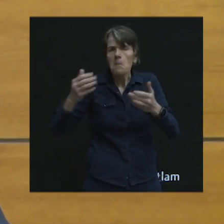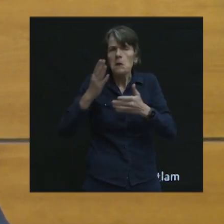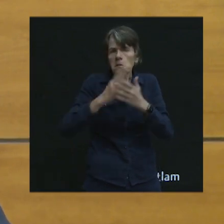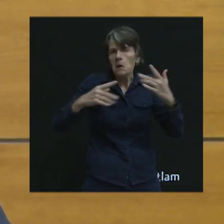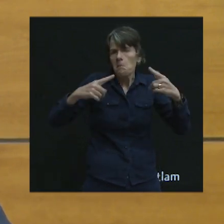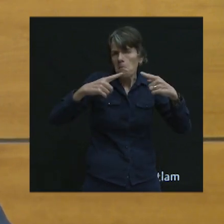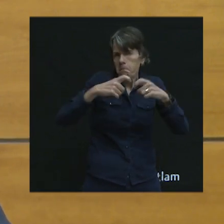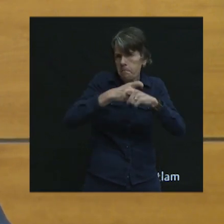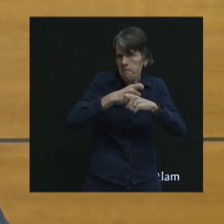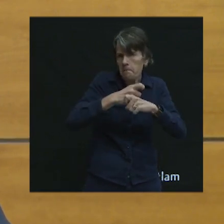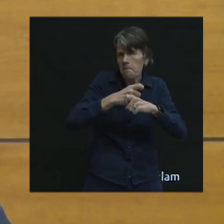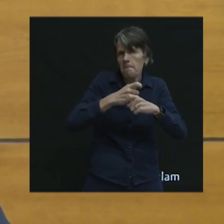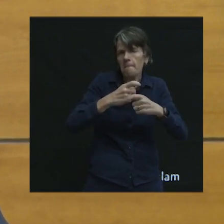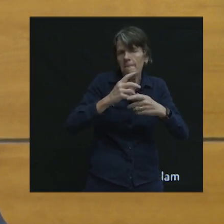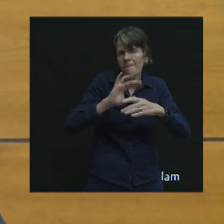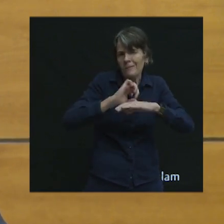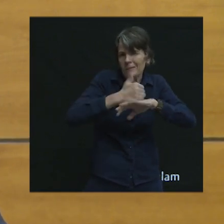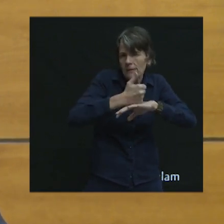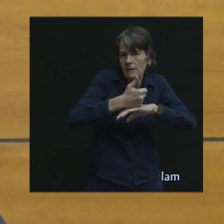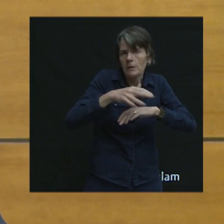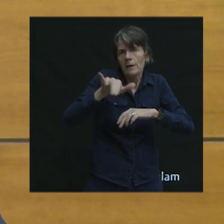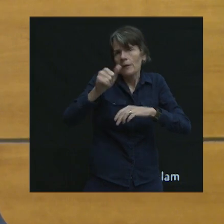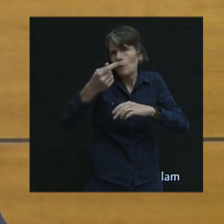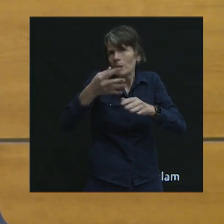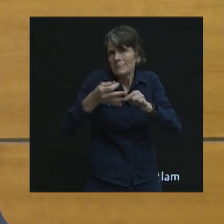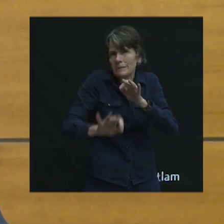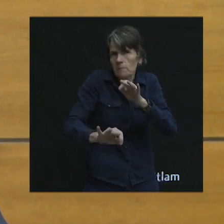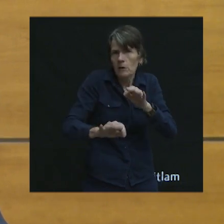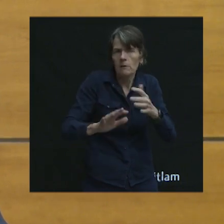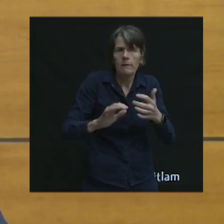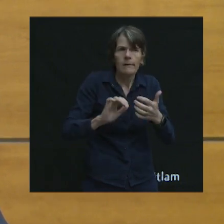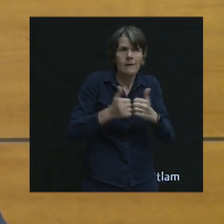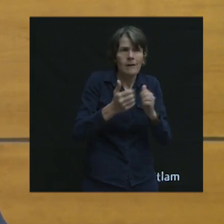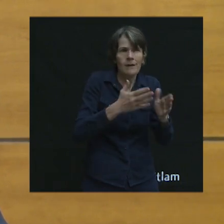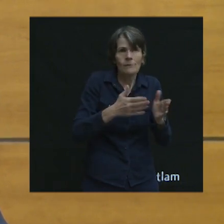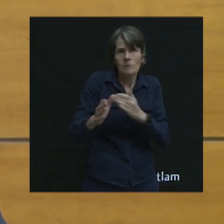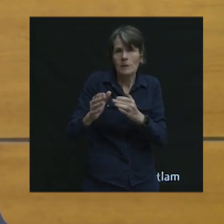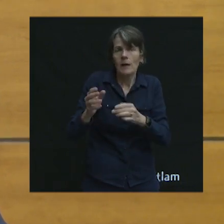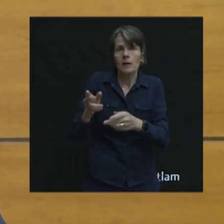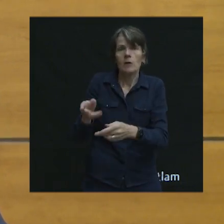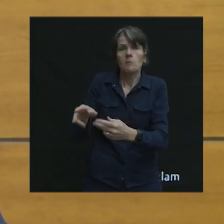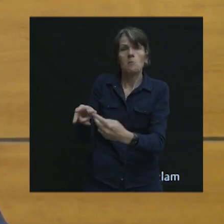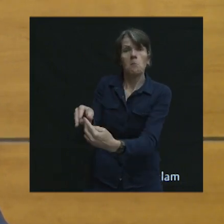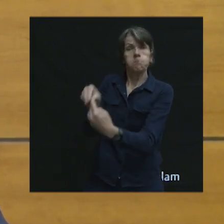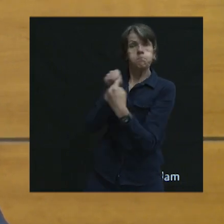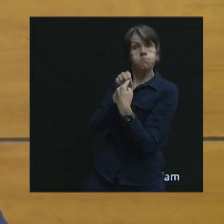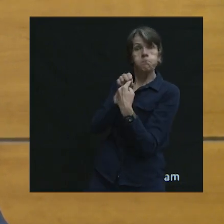complicated to implement and some of them less. How do we plan on leveraging these?